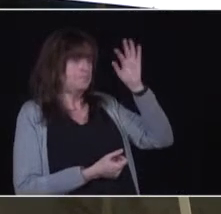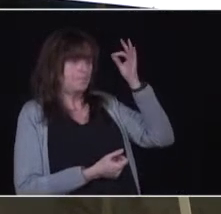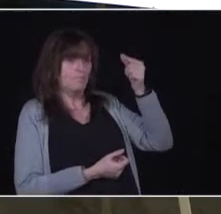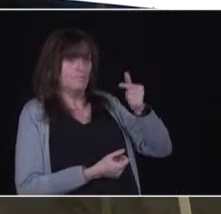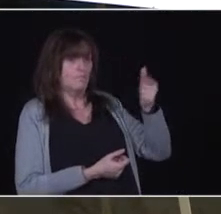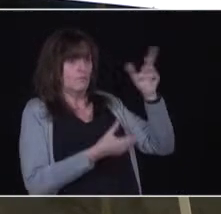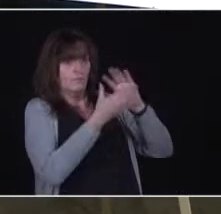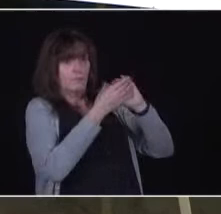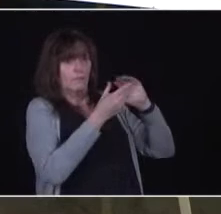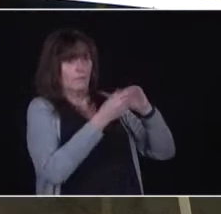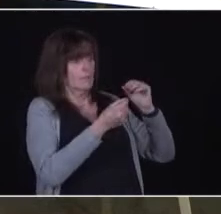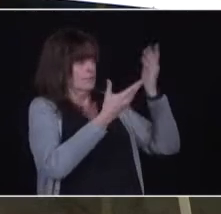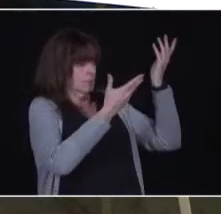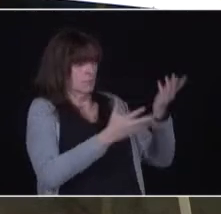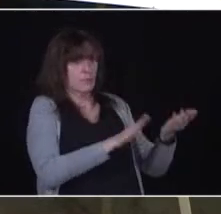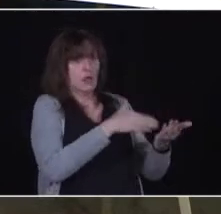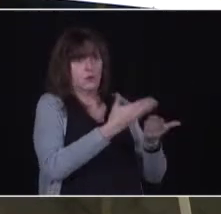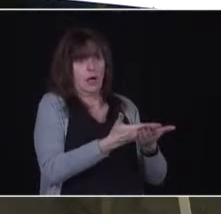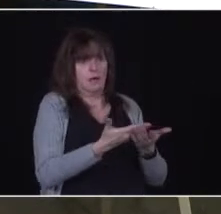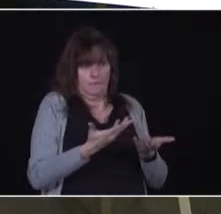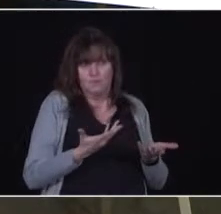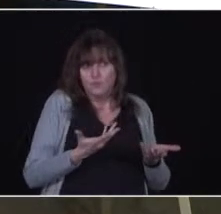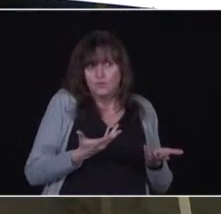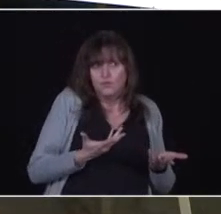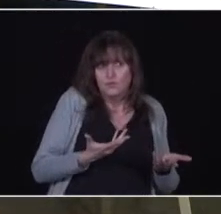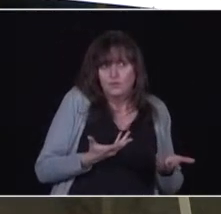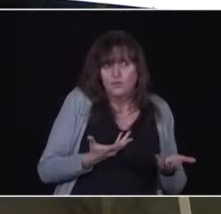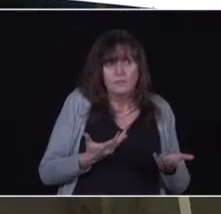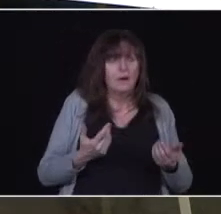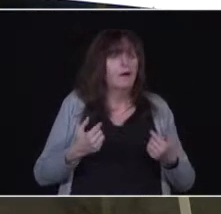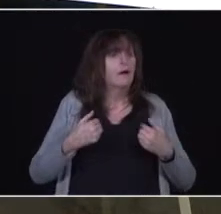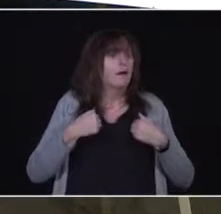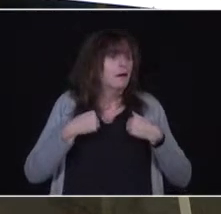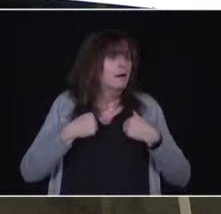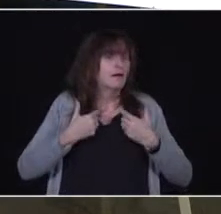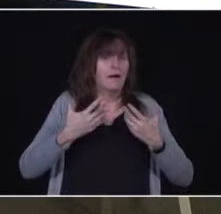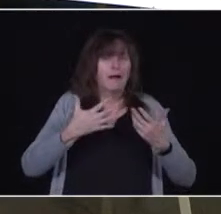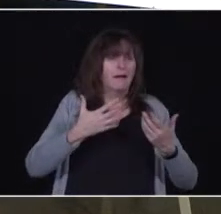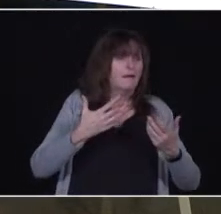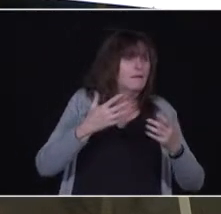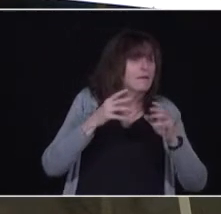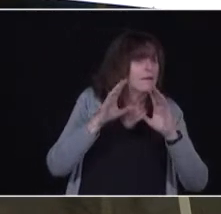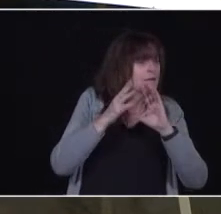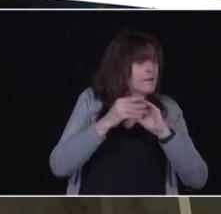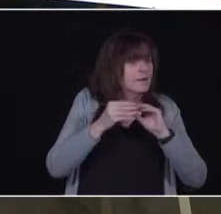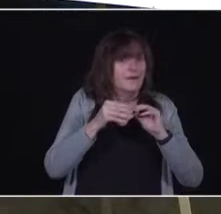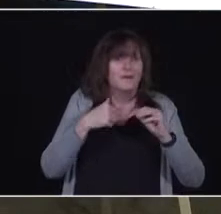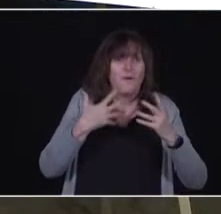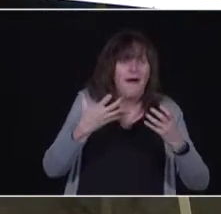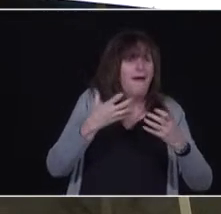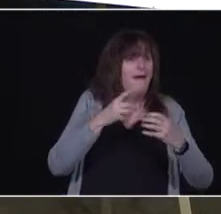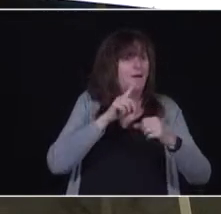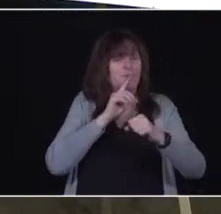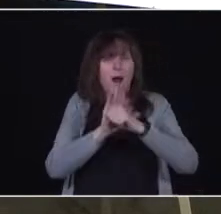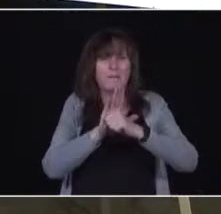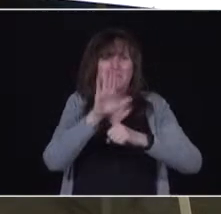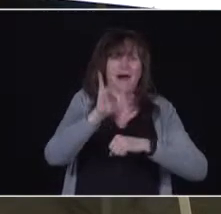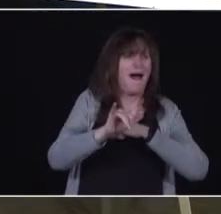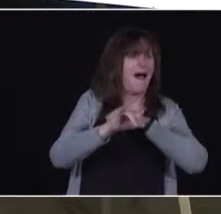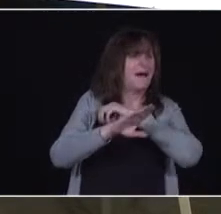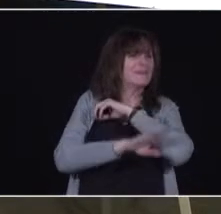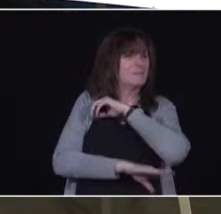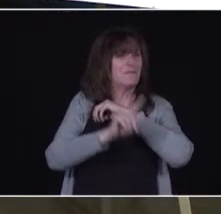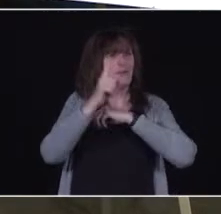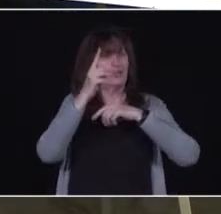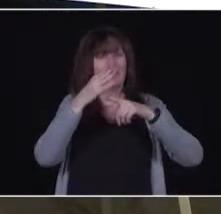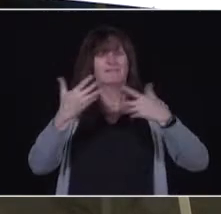say, yeah, you know, by Labor Day weekend, we're going to have every single person in Ontario who is eligible and who wants a vaccine to have one. I'm a little